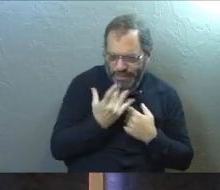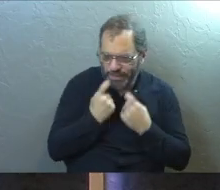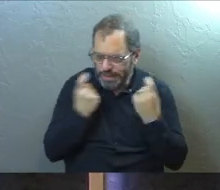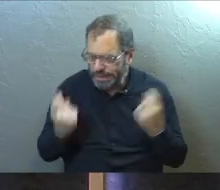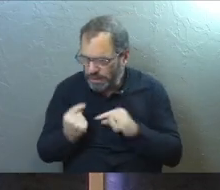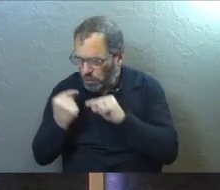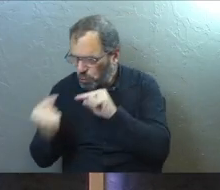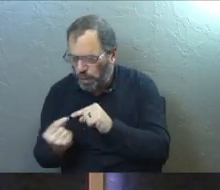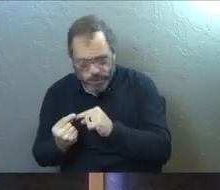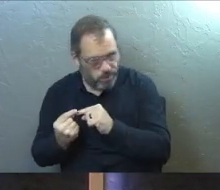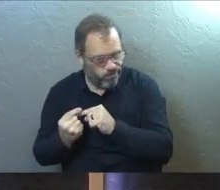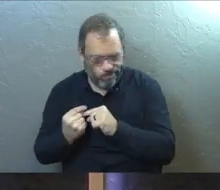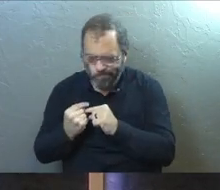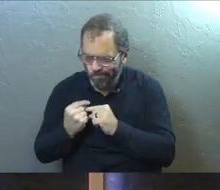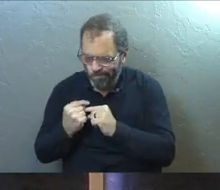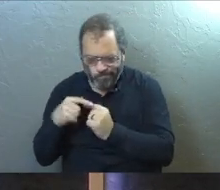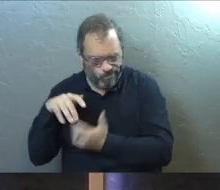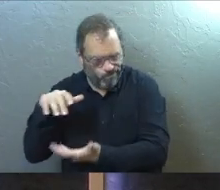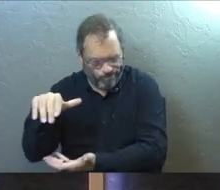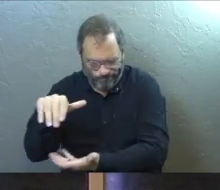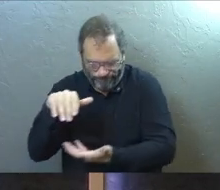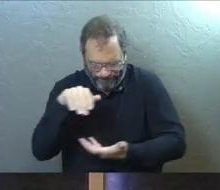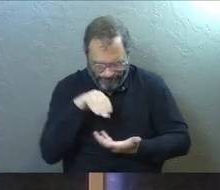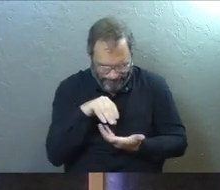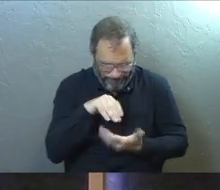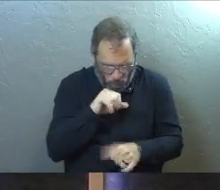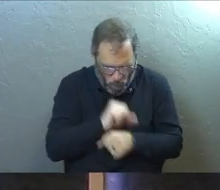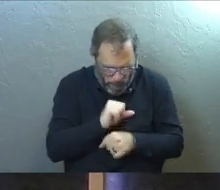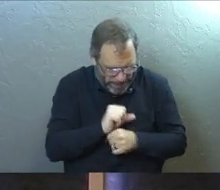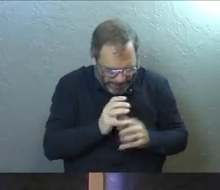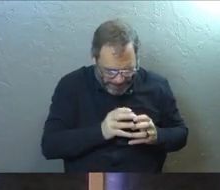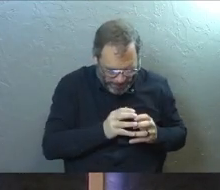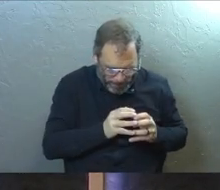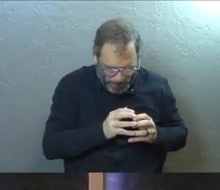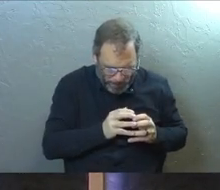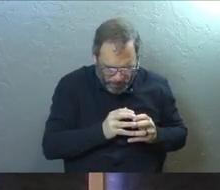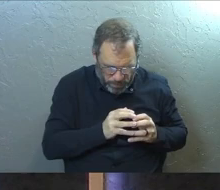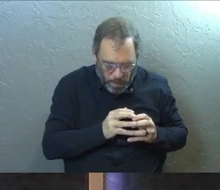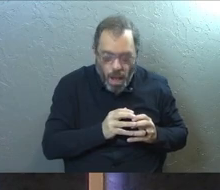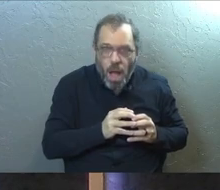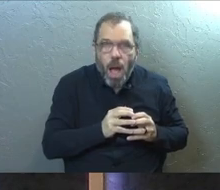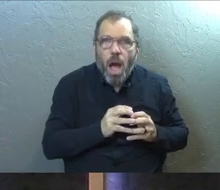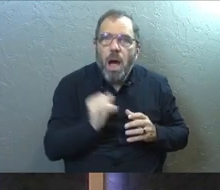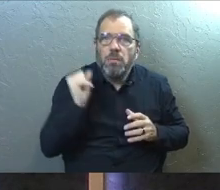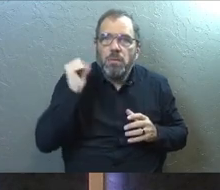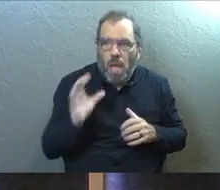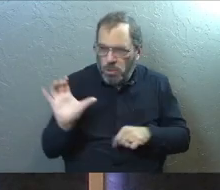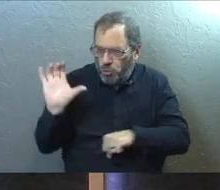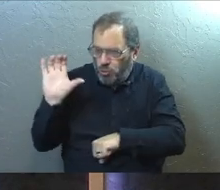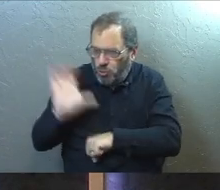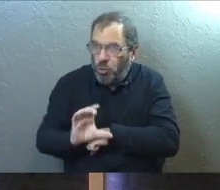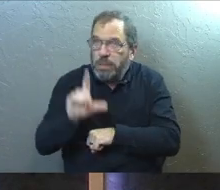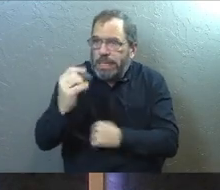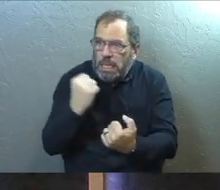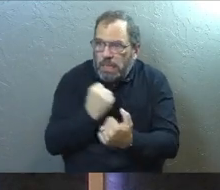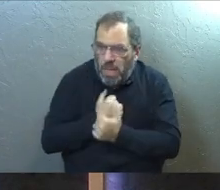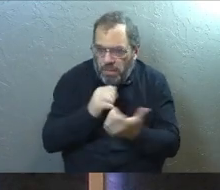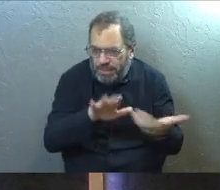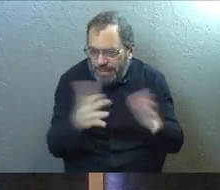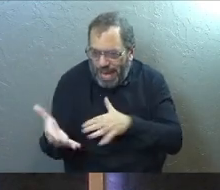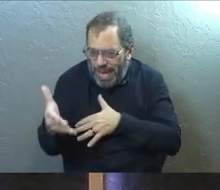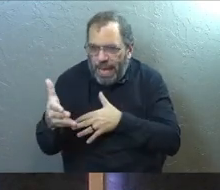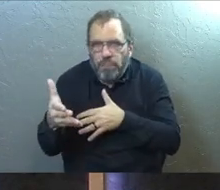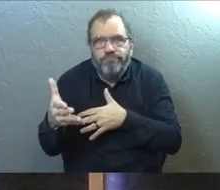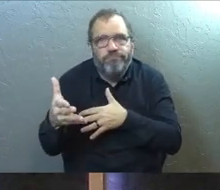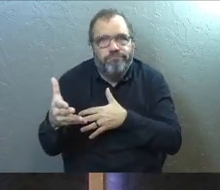and we treat them a certain way, we can take a whole section of God's church that he loves and died for